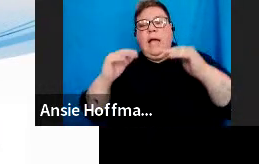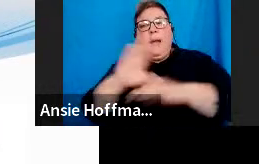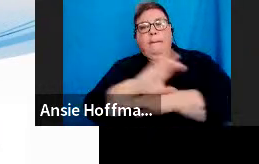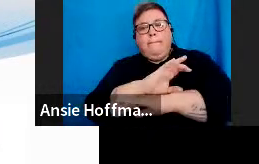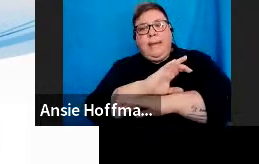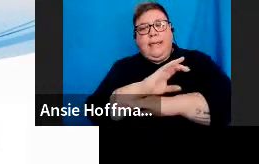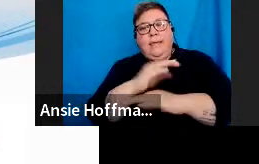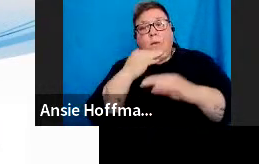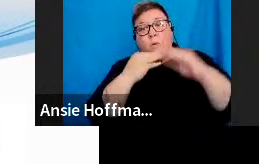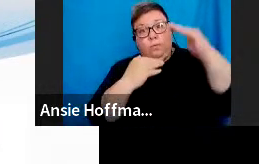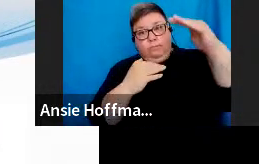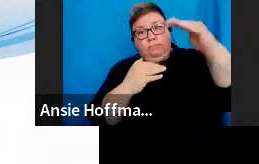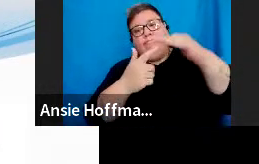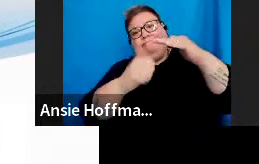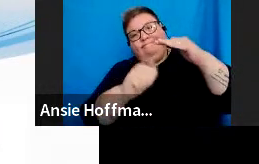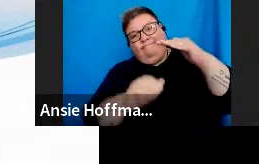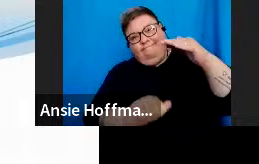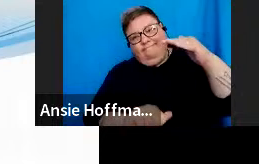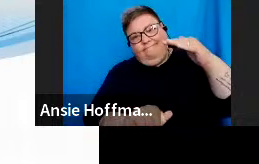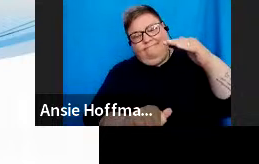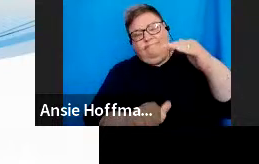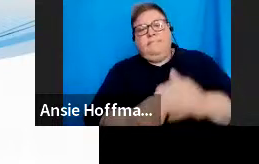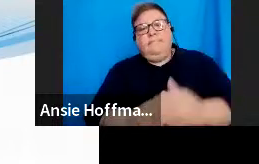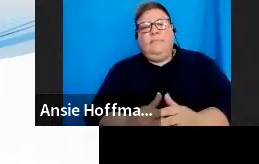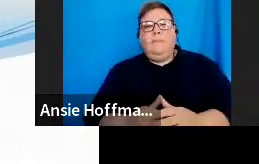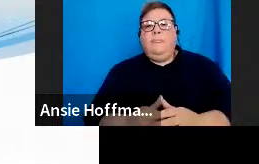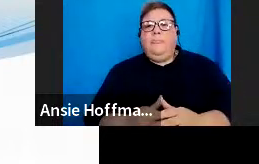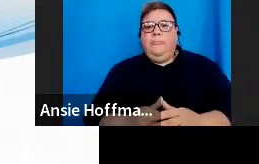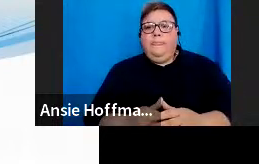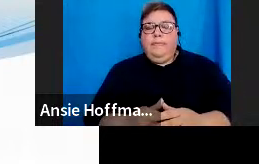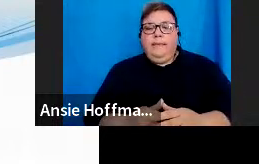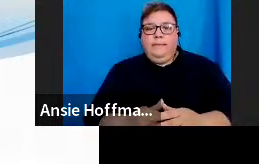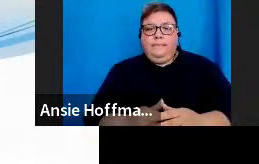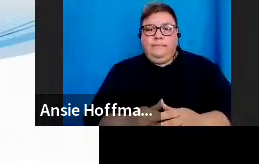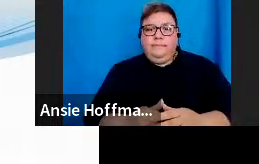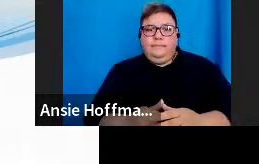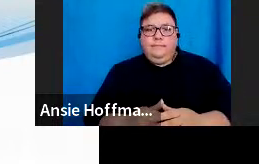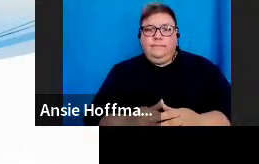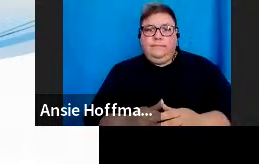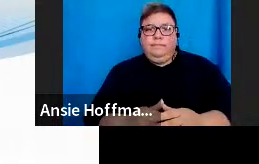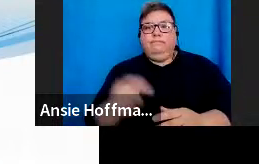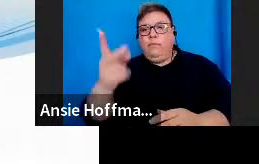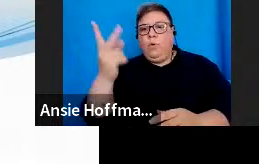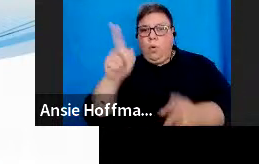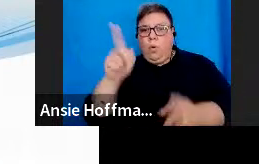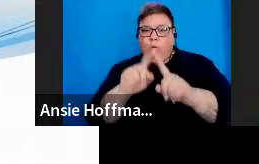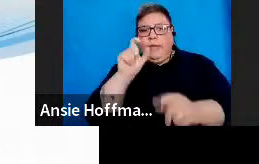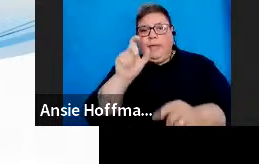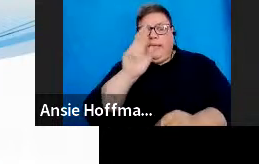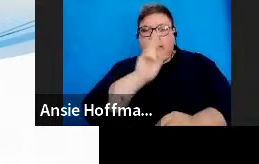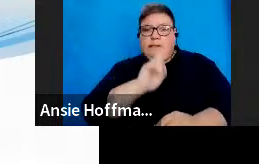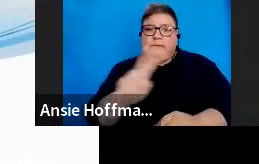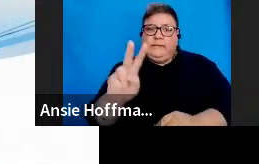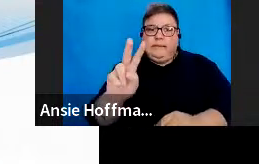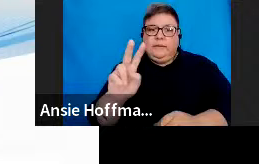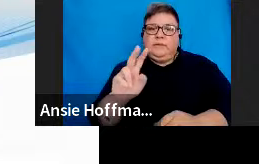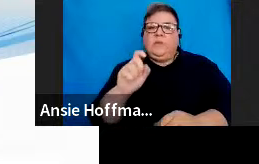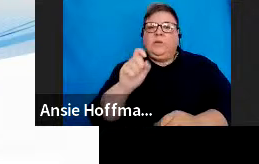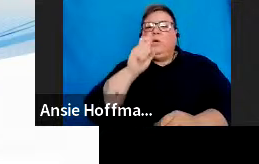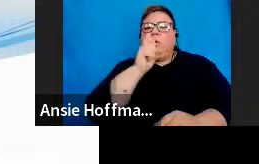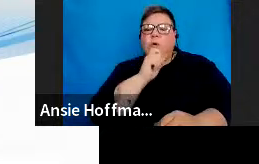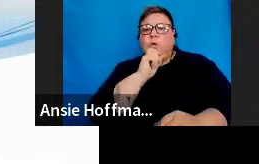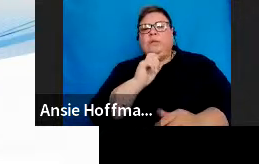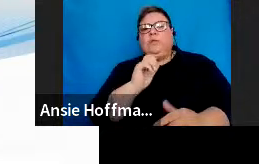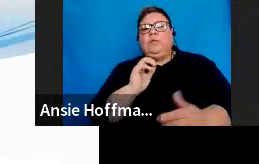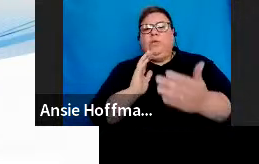setting it as the organization. You'll also be able to see the relevant user rights that have